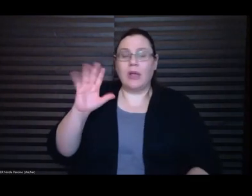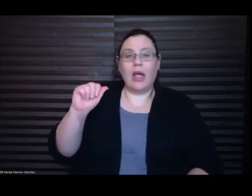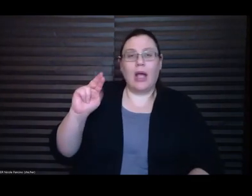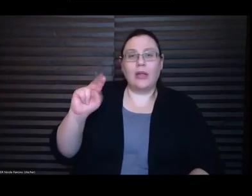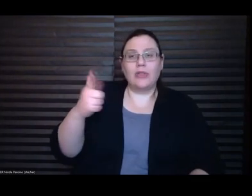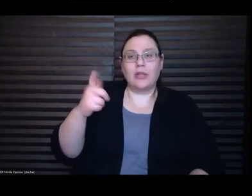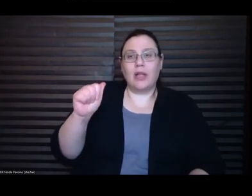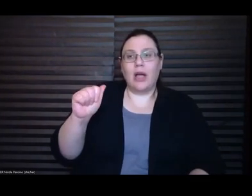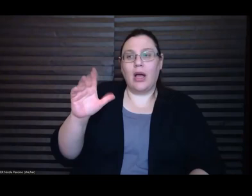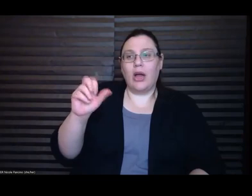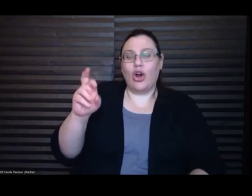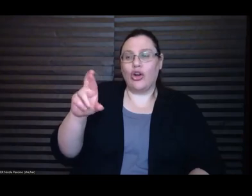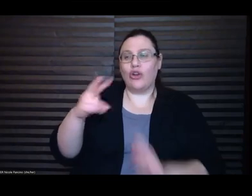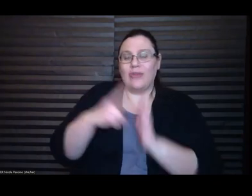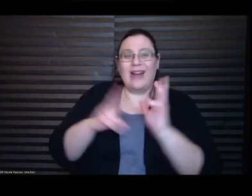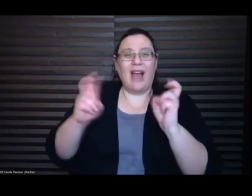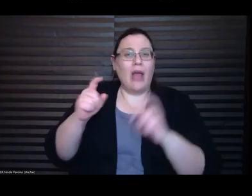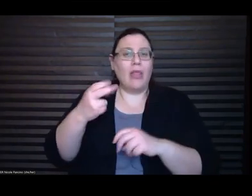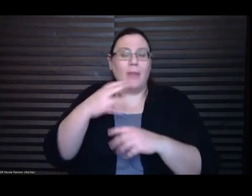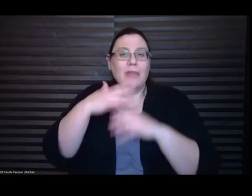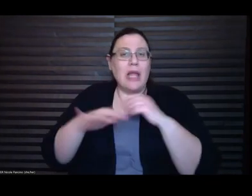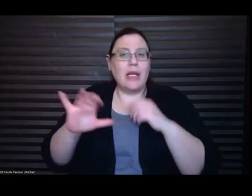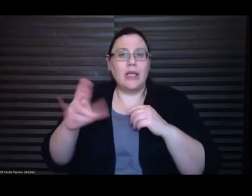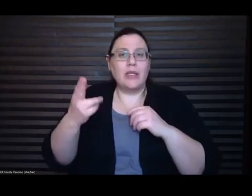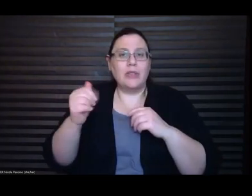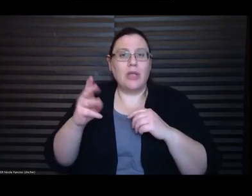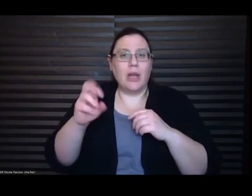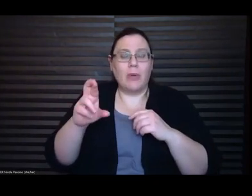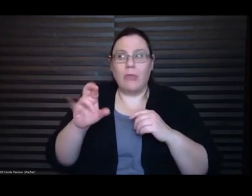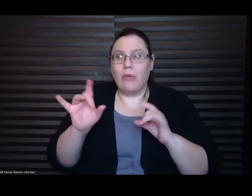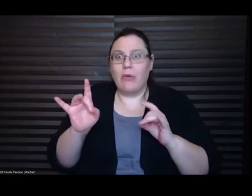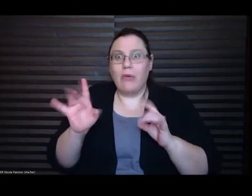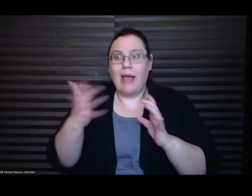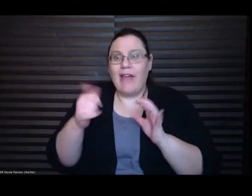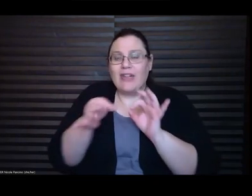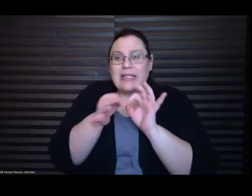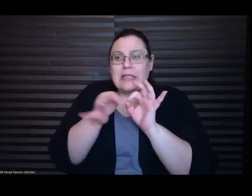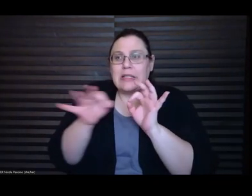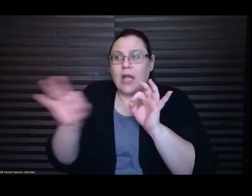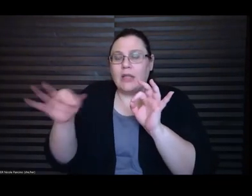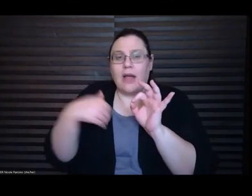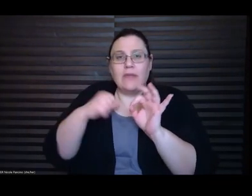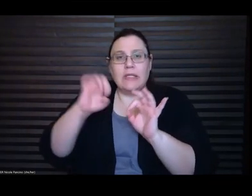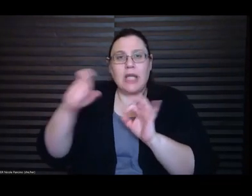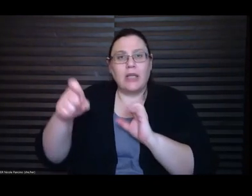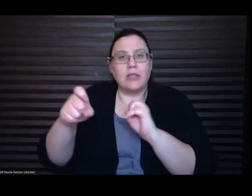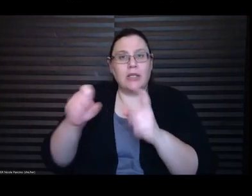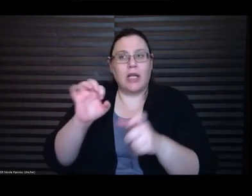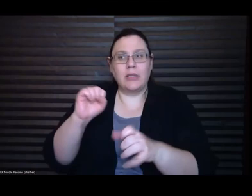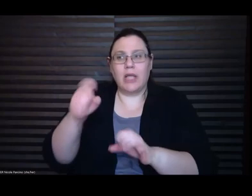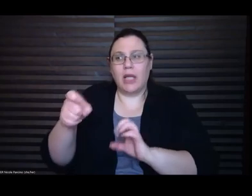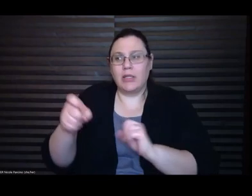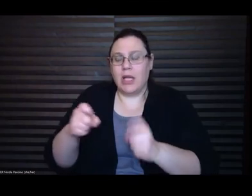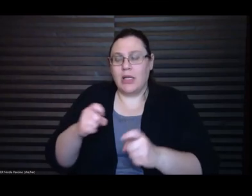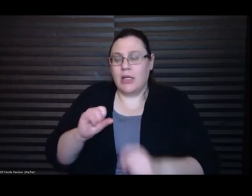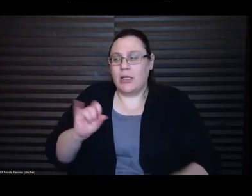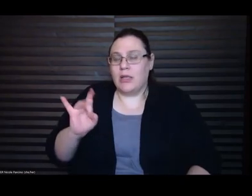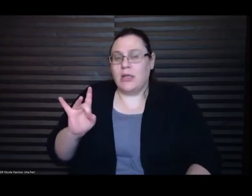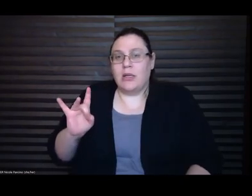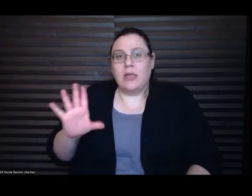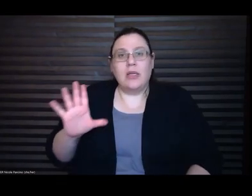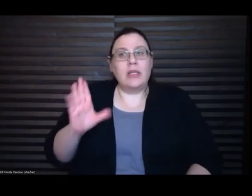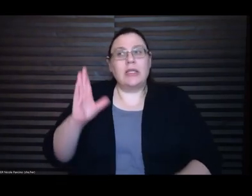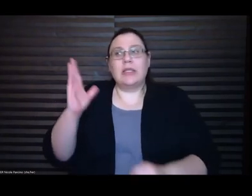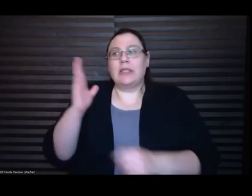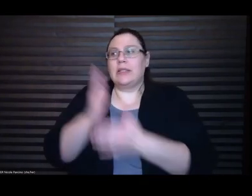sentence like drips with sex and like you know sort of the there's something so just like profoundly erotic at like every turn and